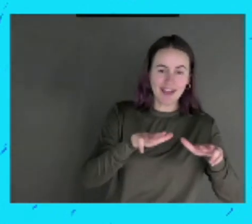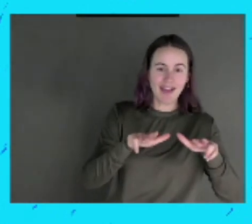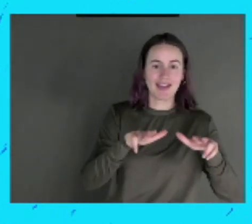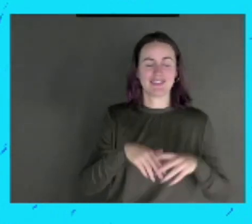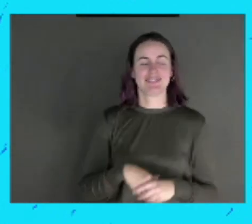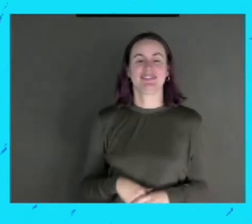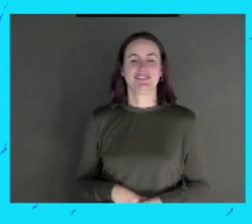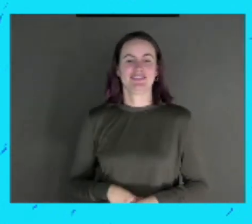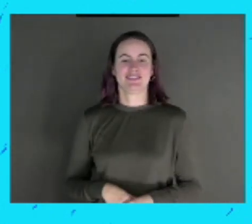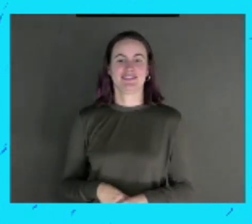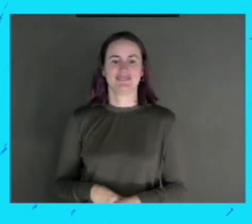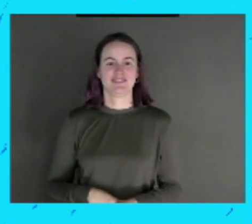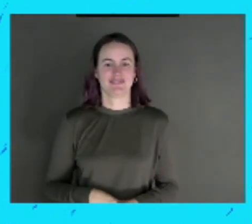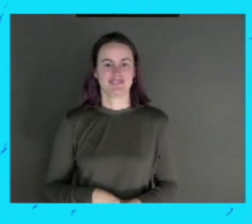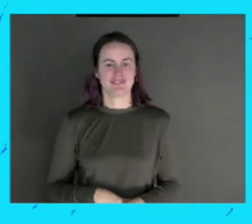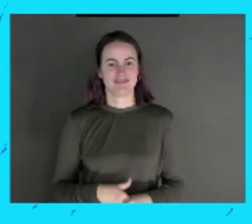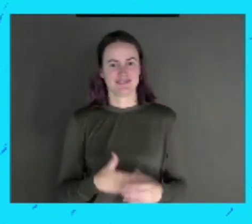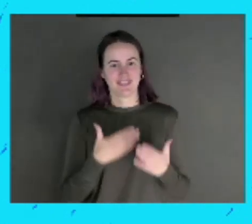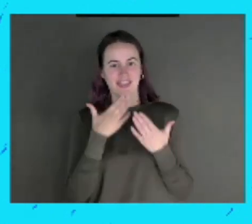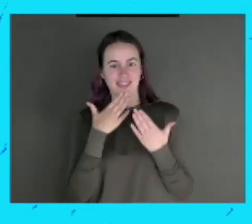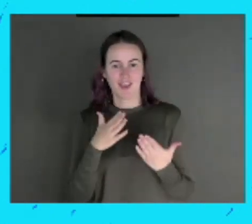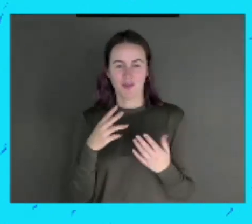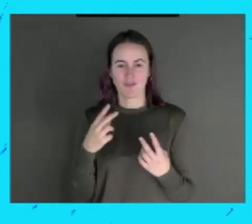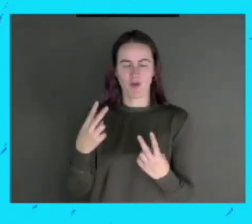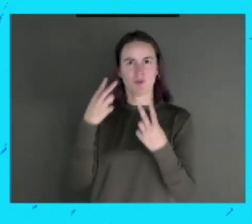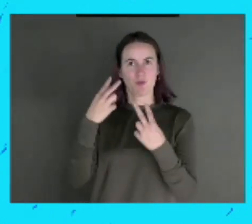and to those who loved my piece of art.